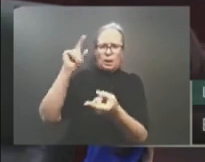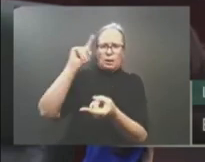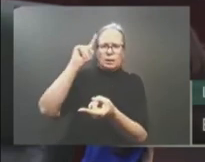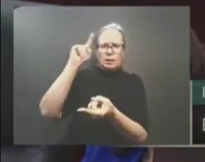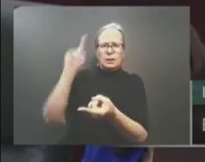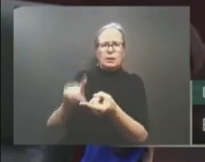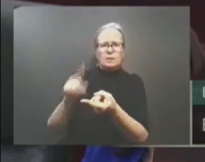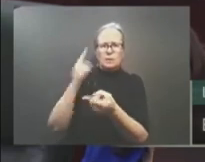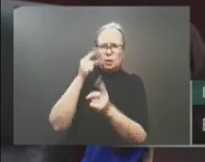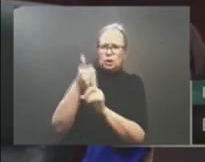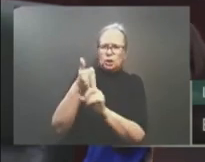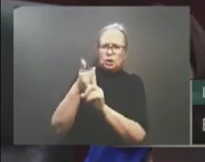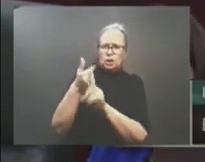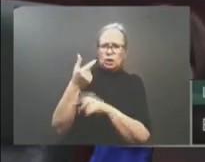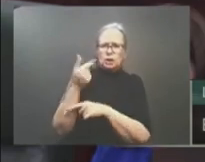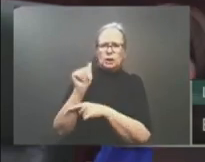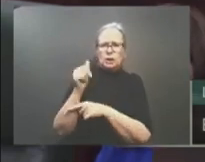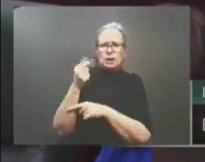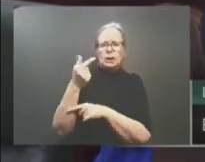-burning Canadian LNG.